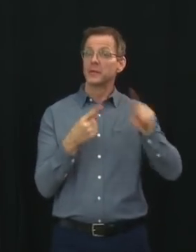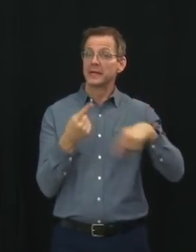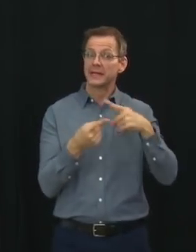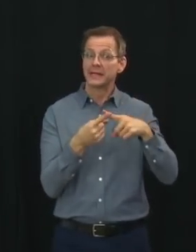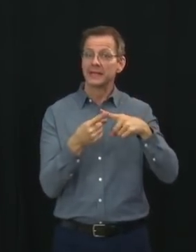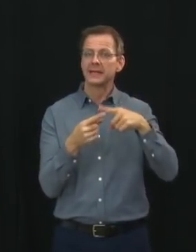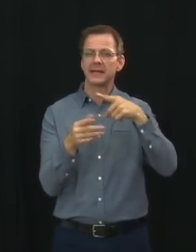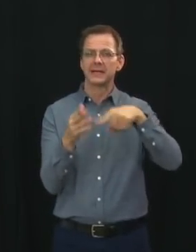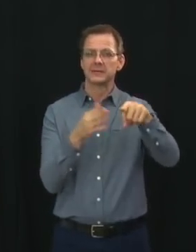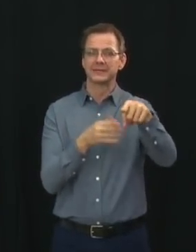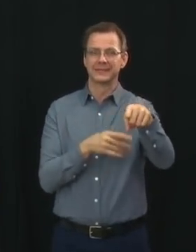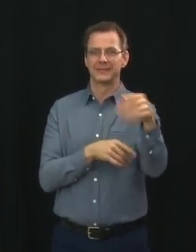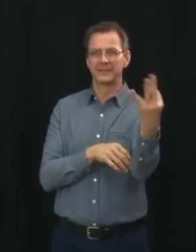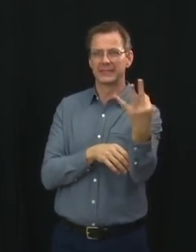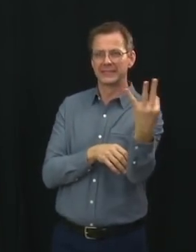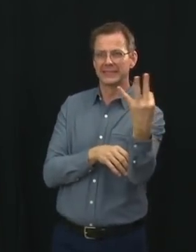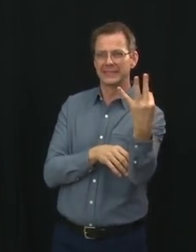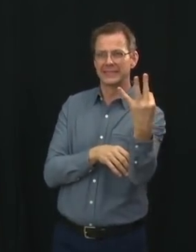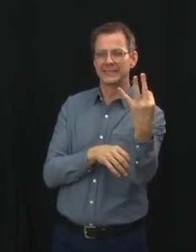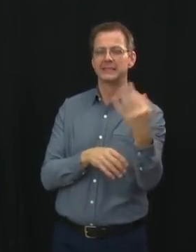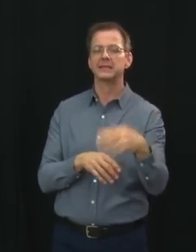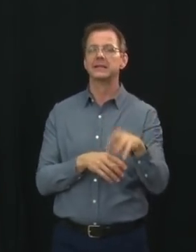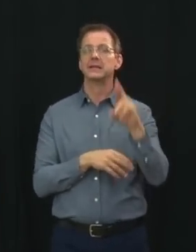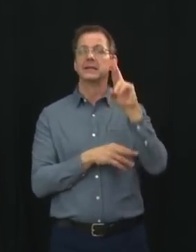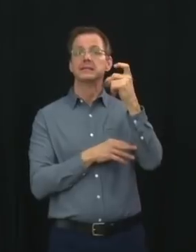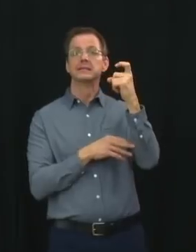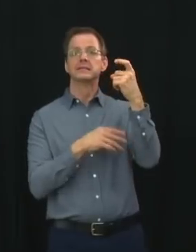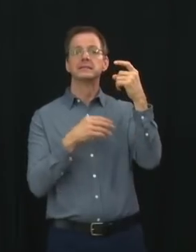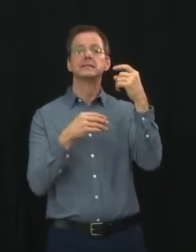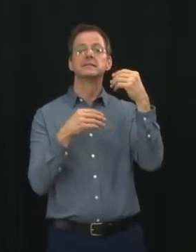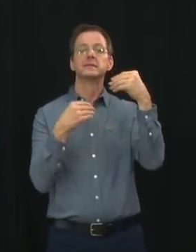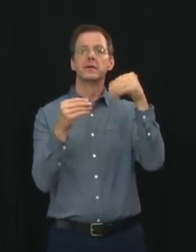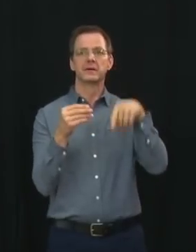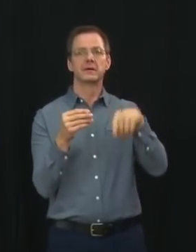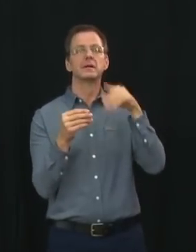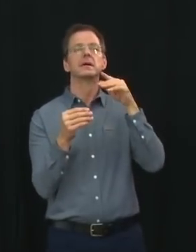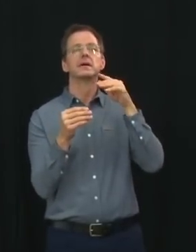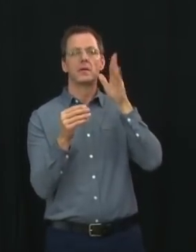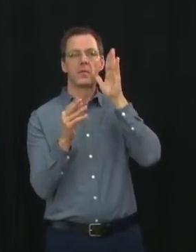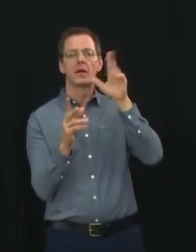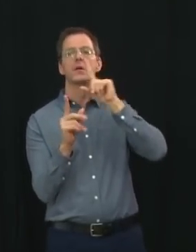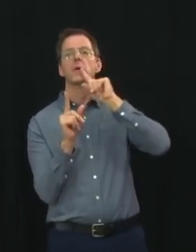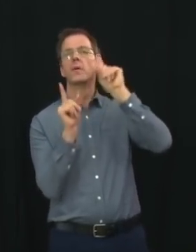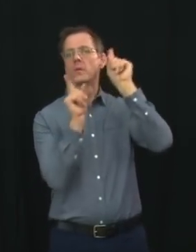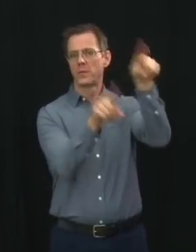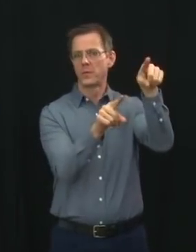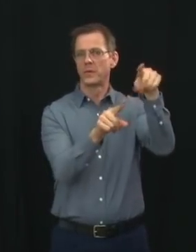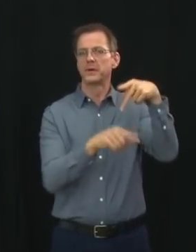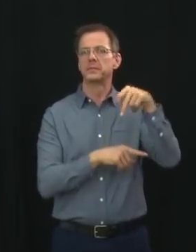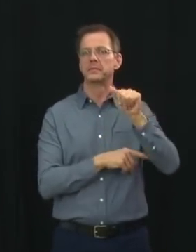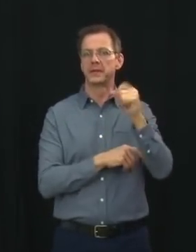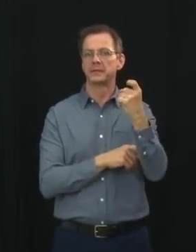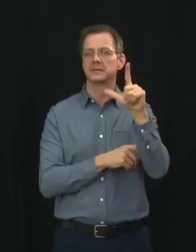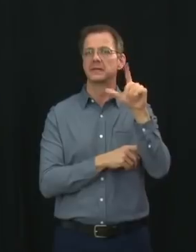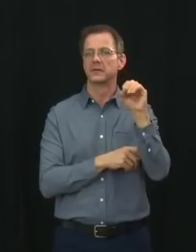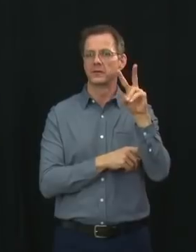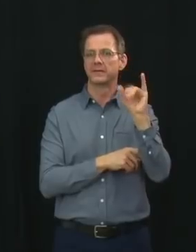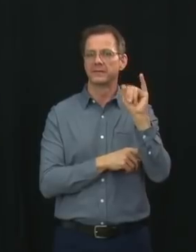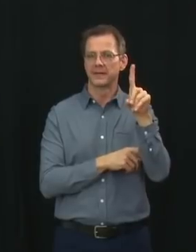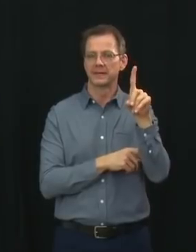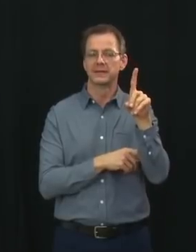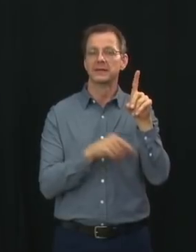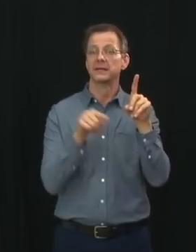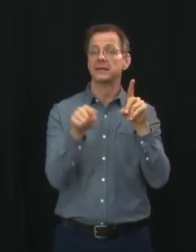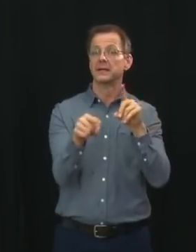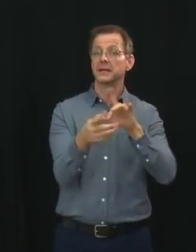criteria. As a reminder, Albertans who meet the eligibility criteria, which is available only by prescription,